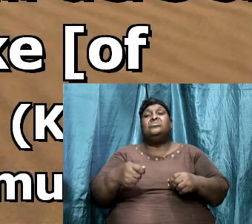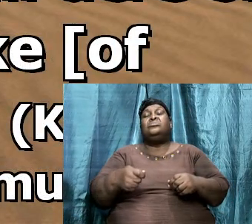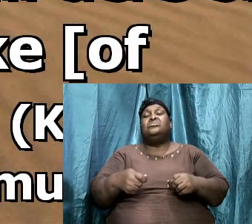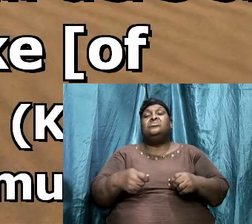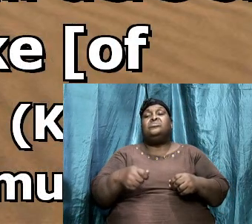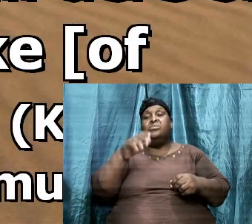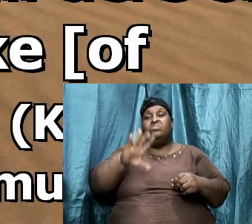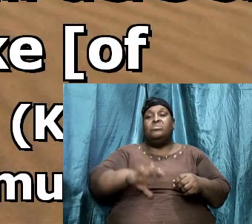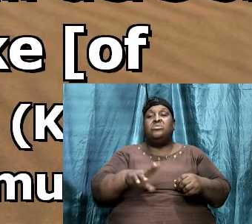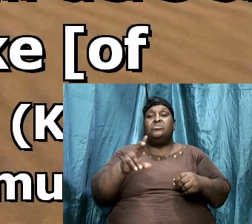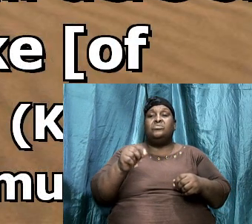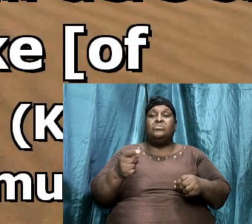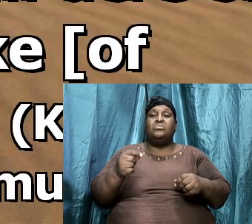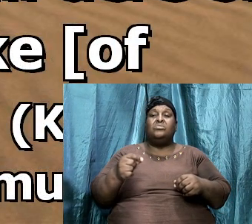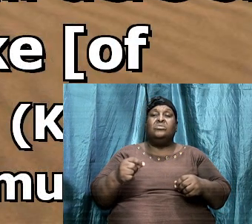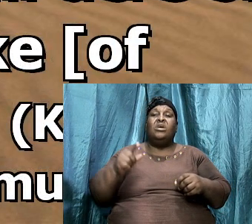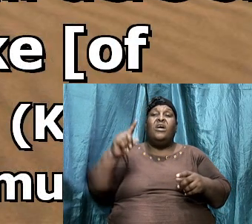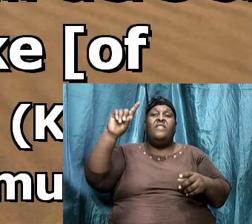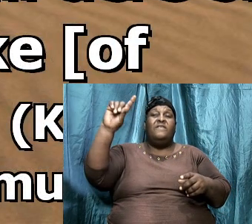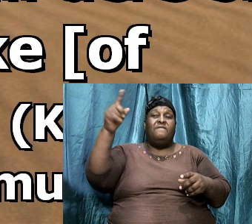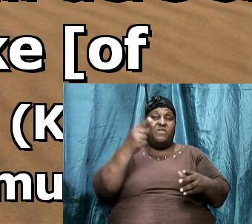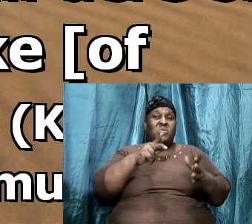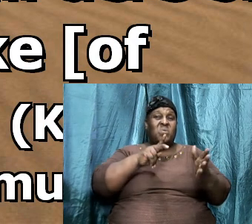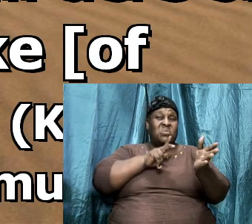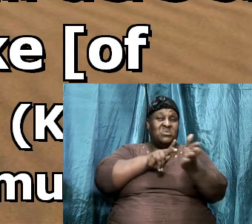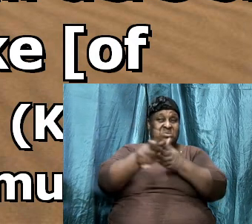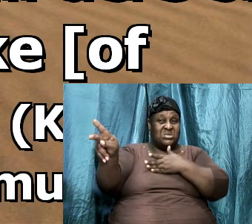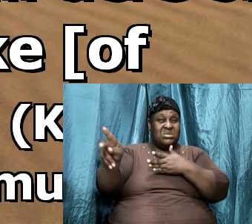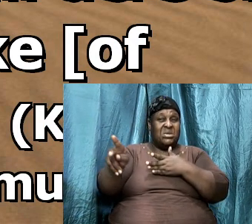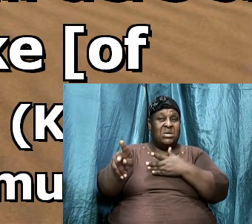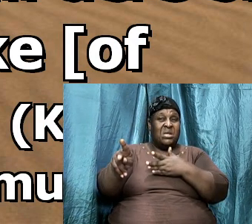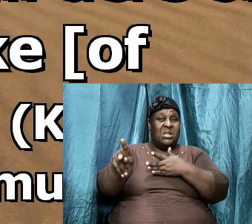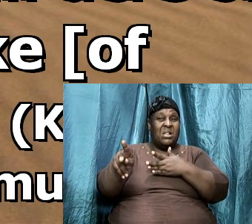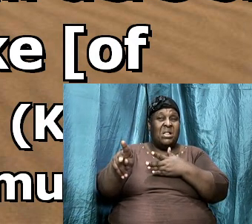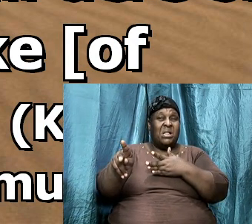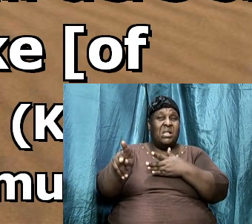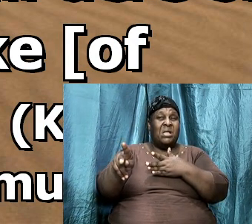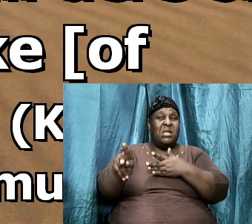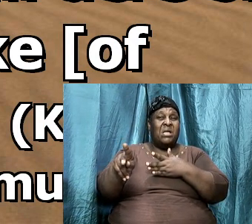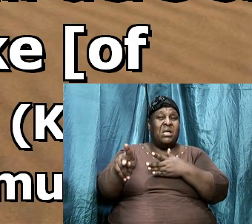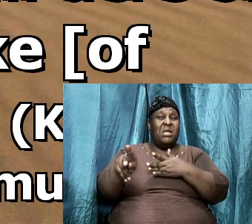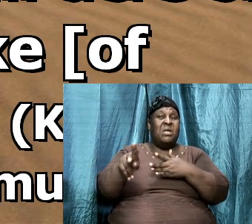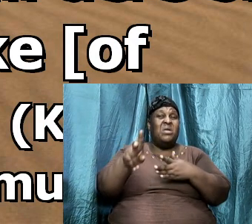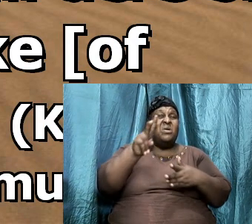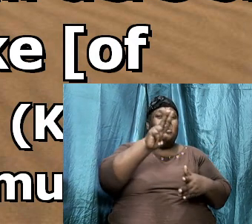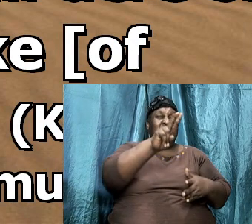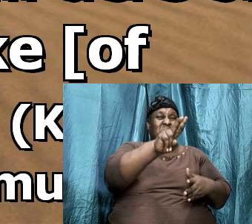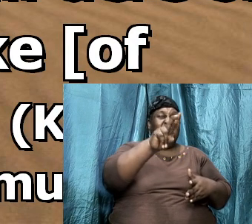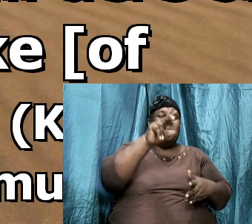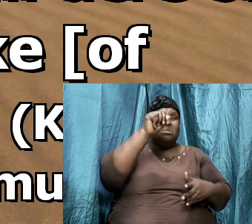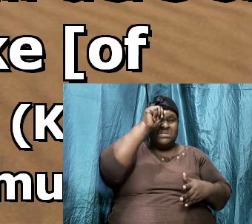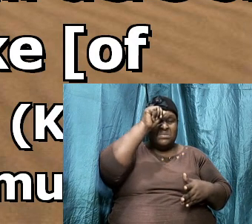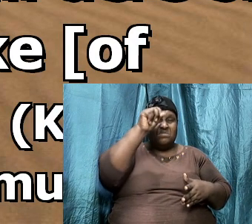and that first slaughter which Jonathan and his armor bearer made was about twenty men